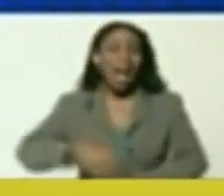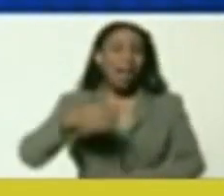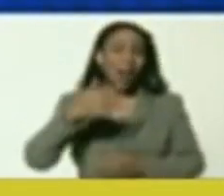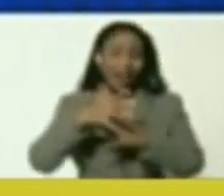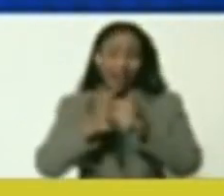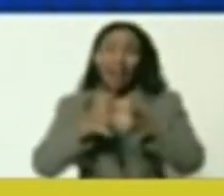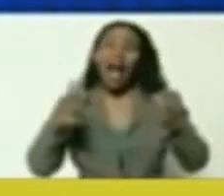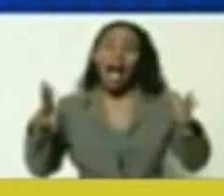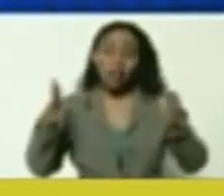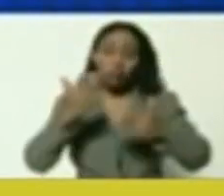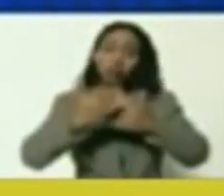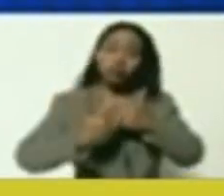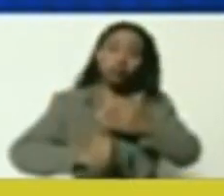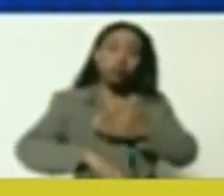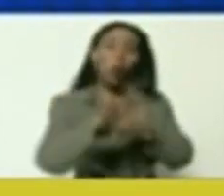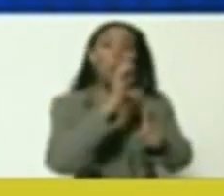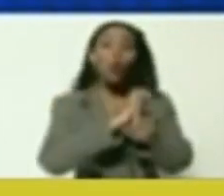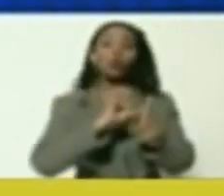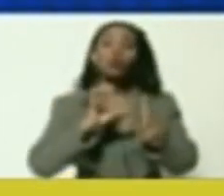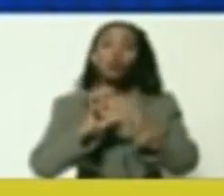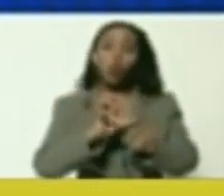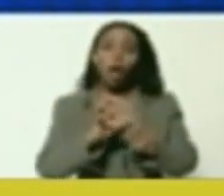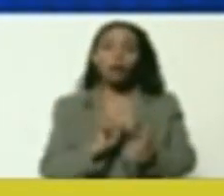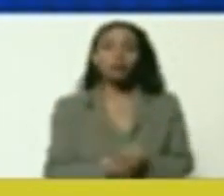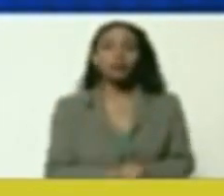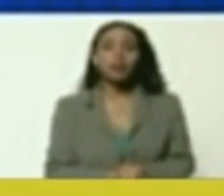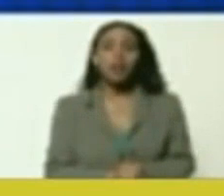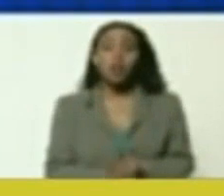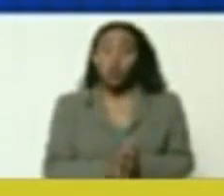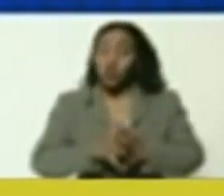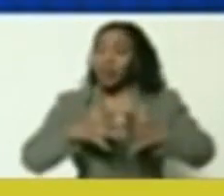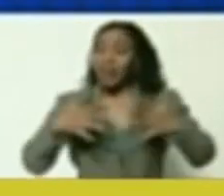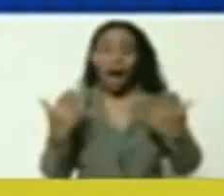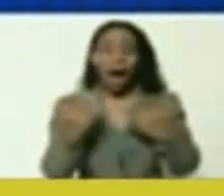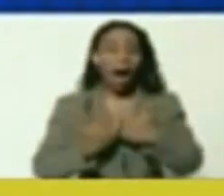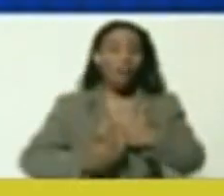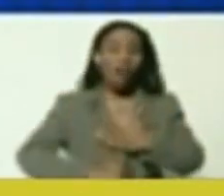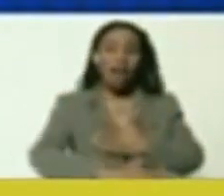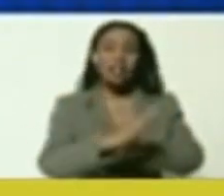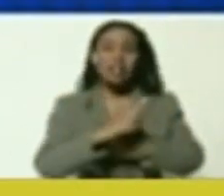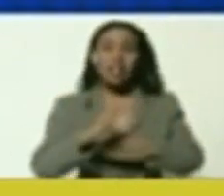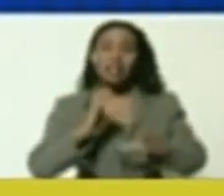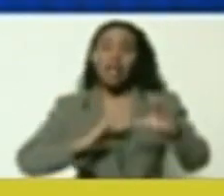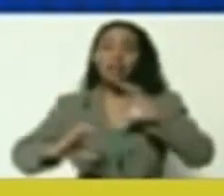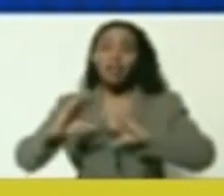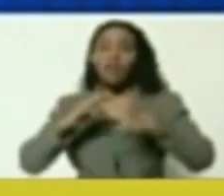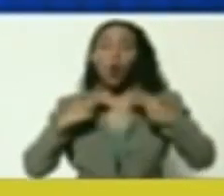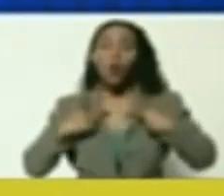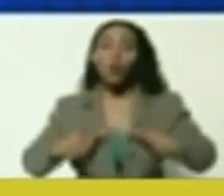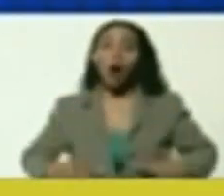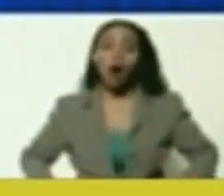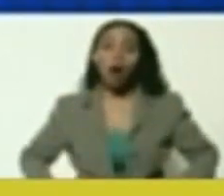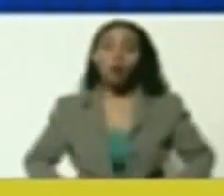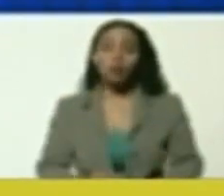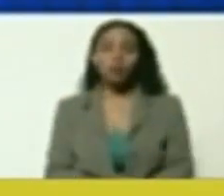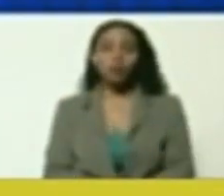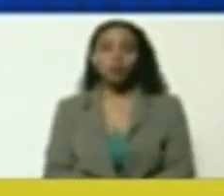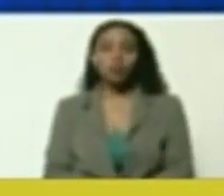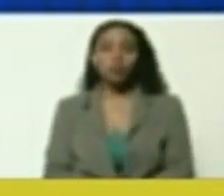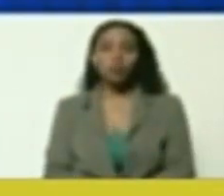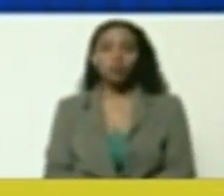people, of great cultural events, of great scientific human advances,